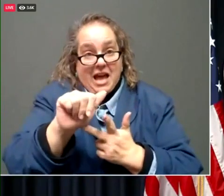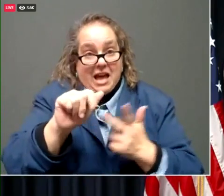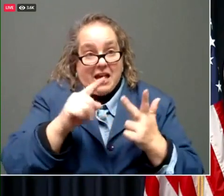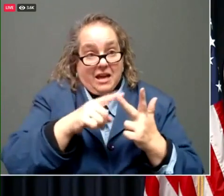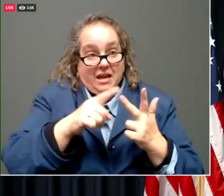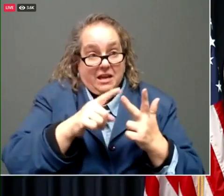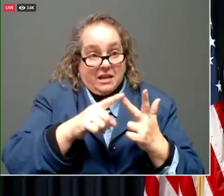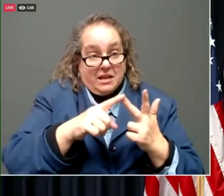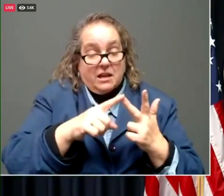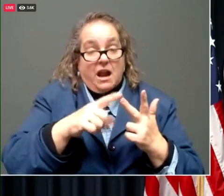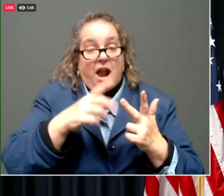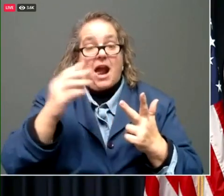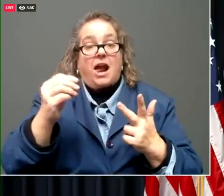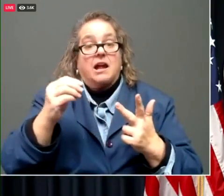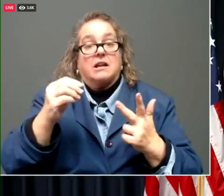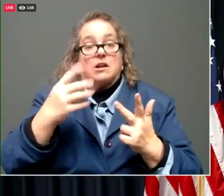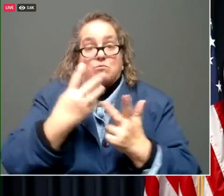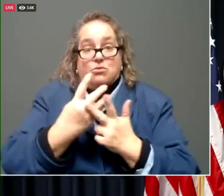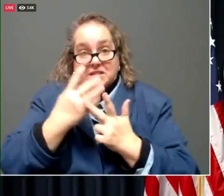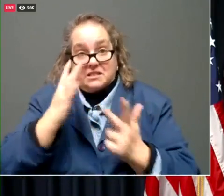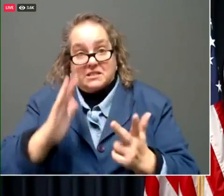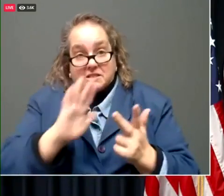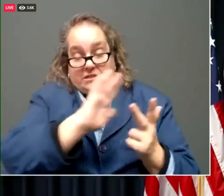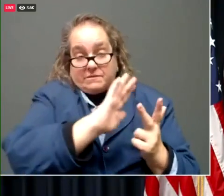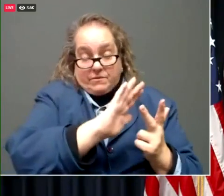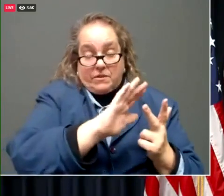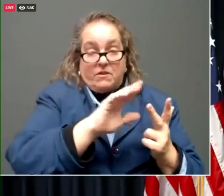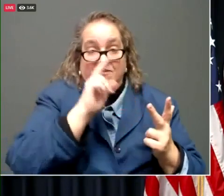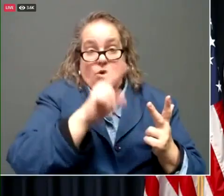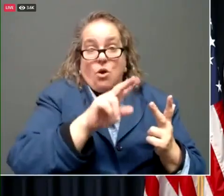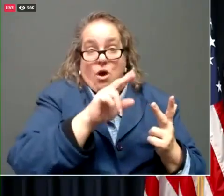of prisons and we're going to have the federal pharmacy program as well.